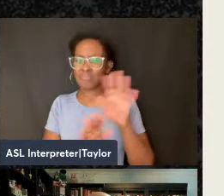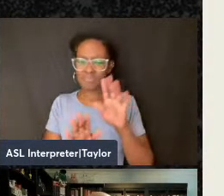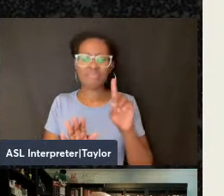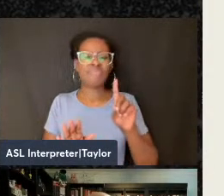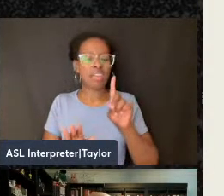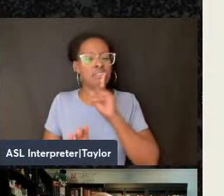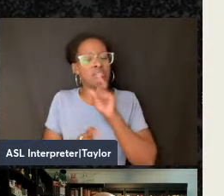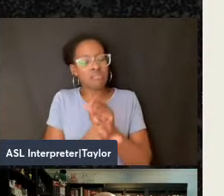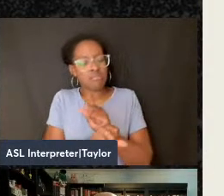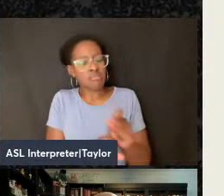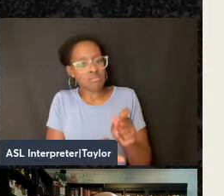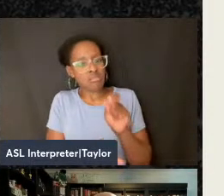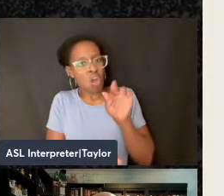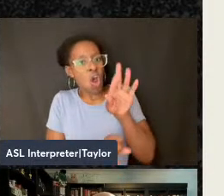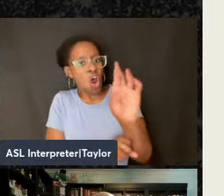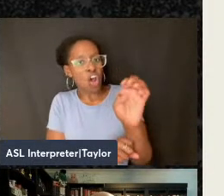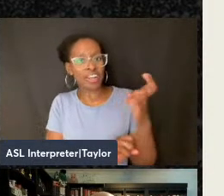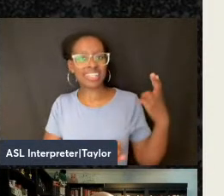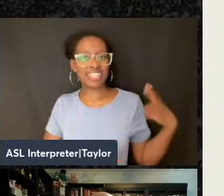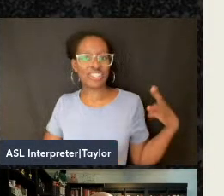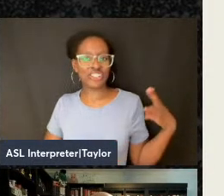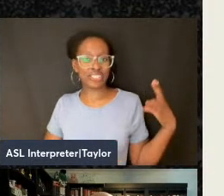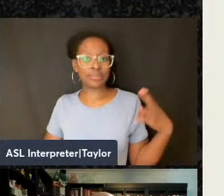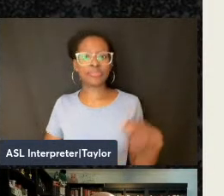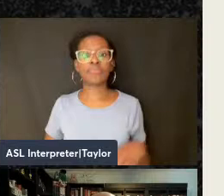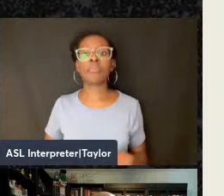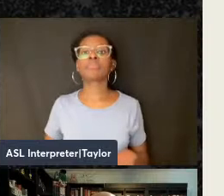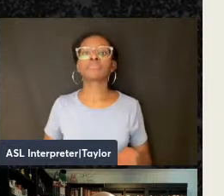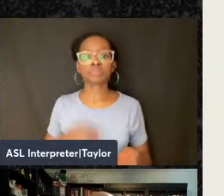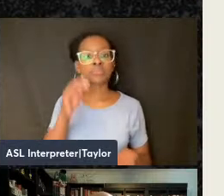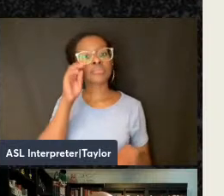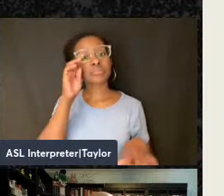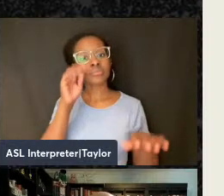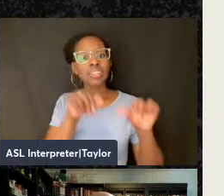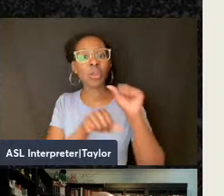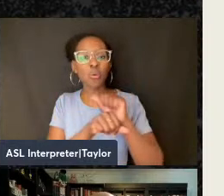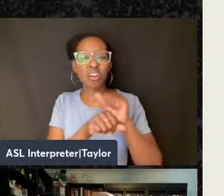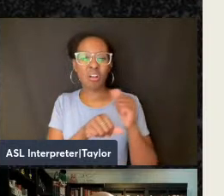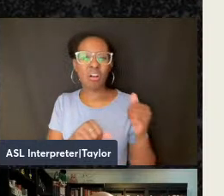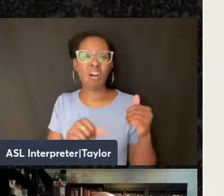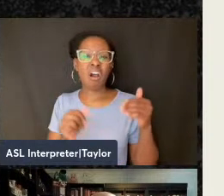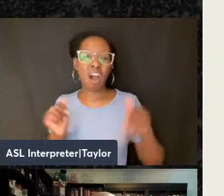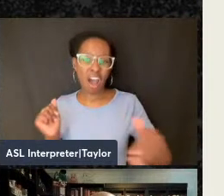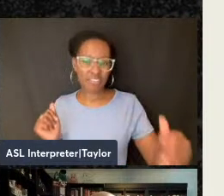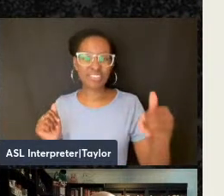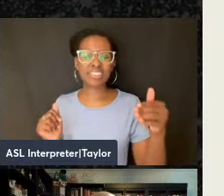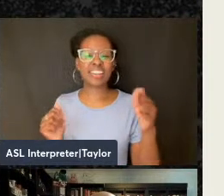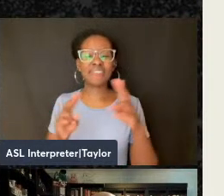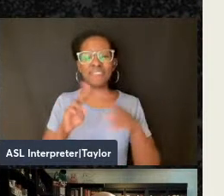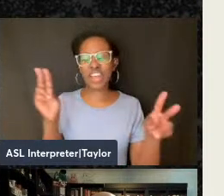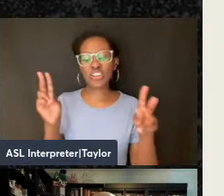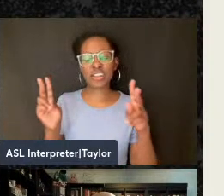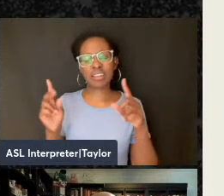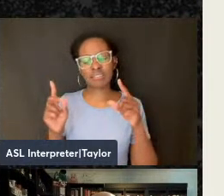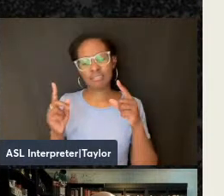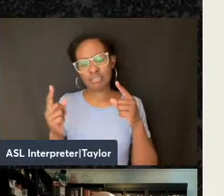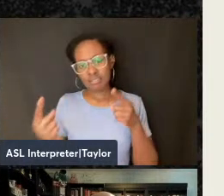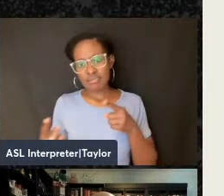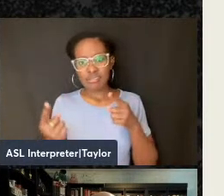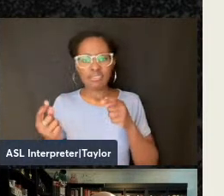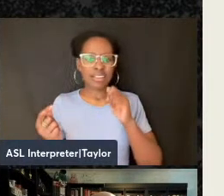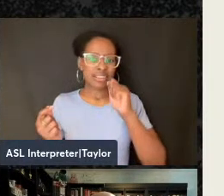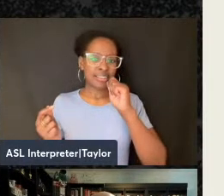work of systematically recording events was left to other, often hostile elements, who ignored our contributions, often